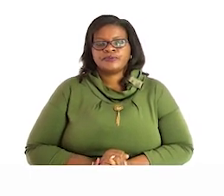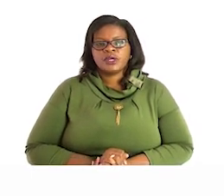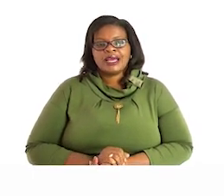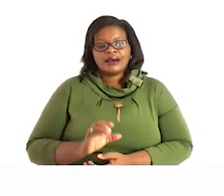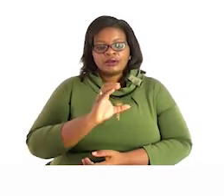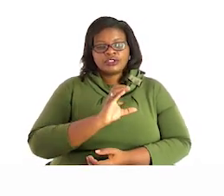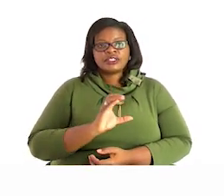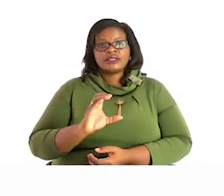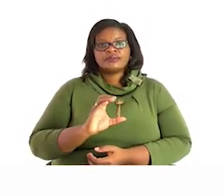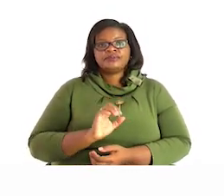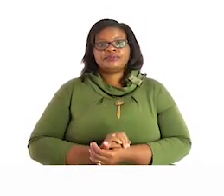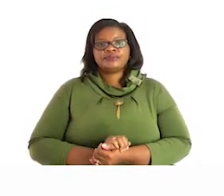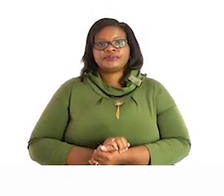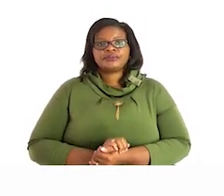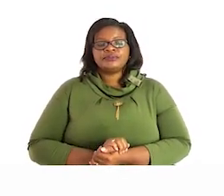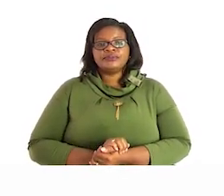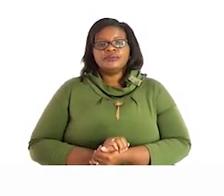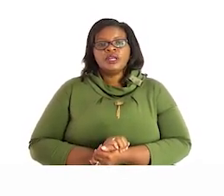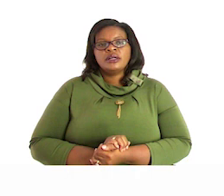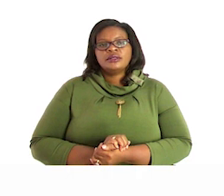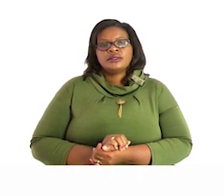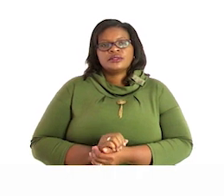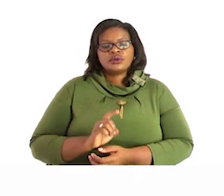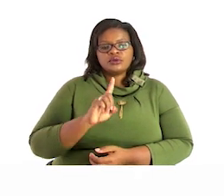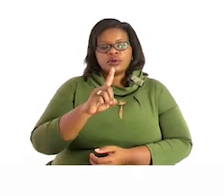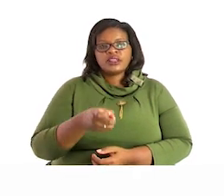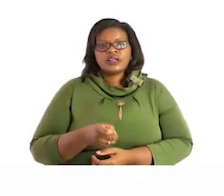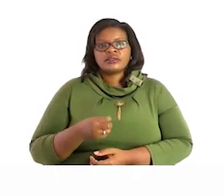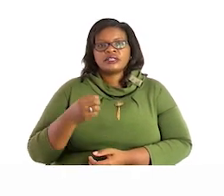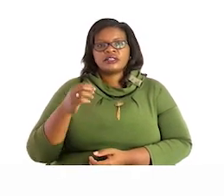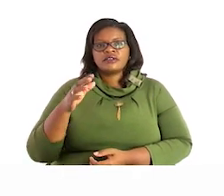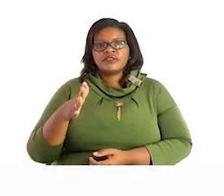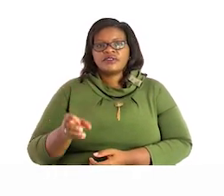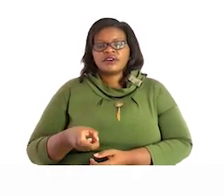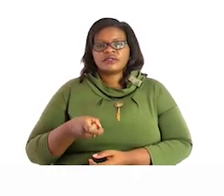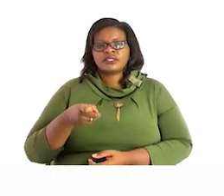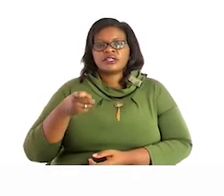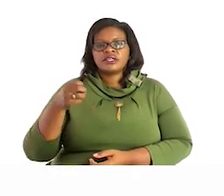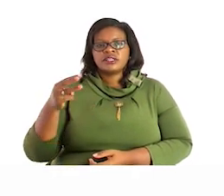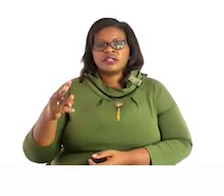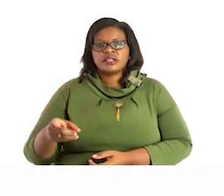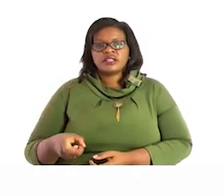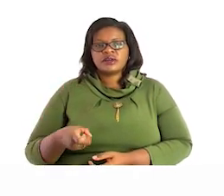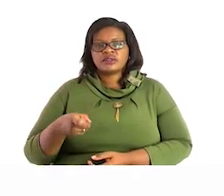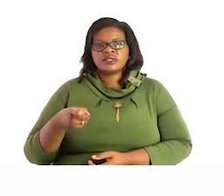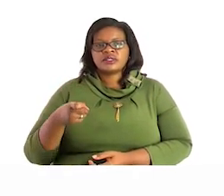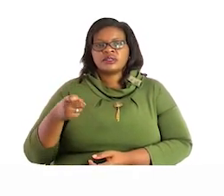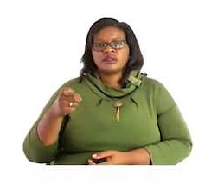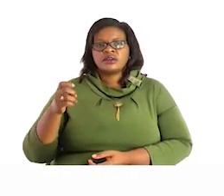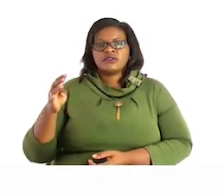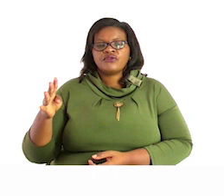the first number is 1000 second one 5000 third one